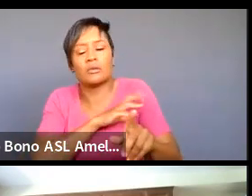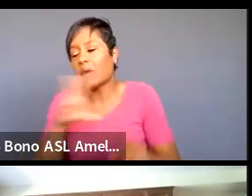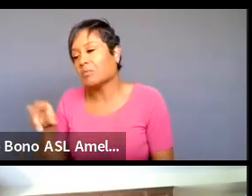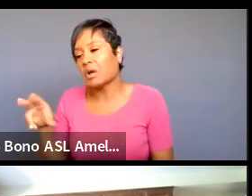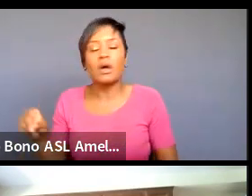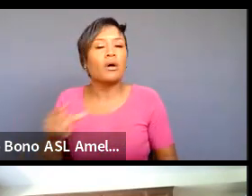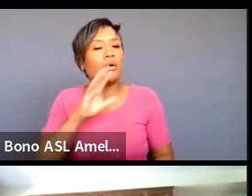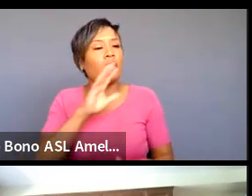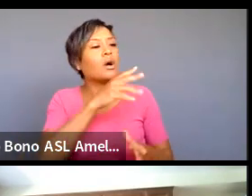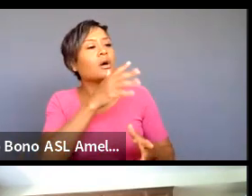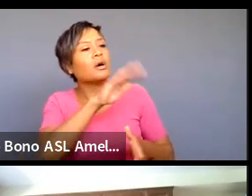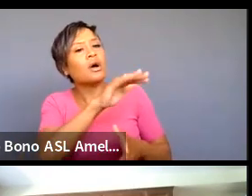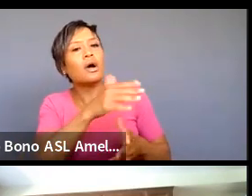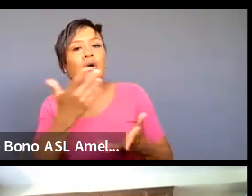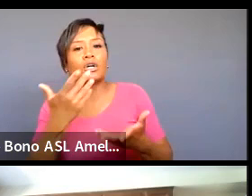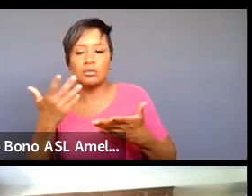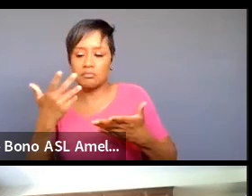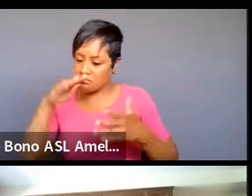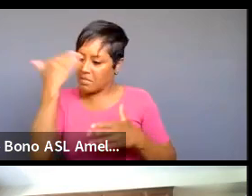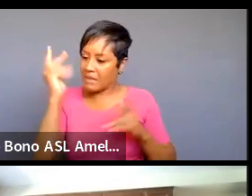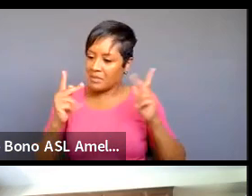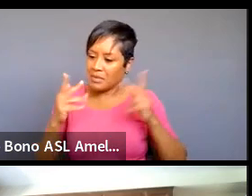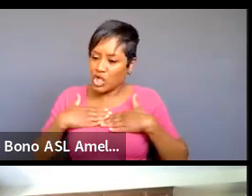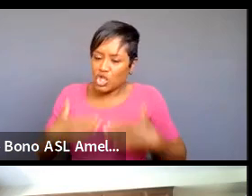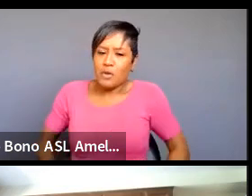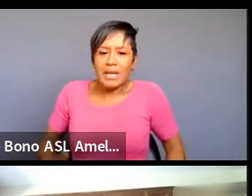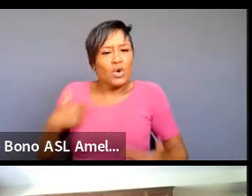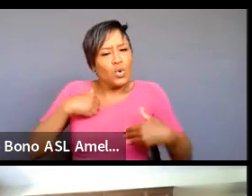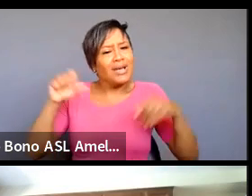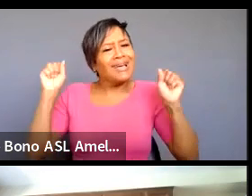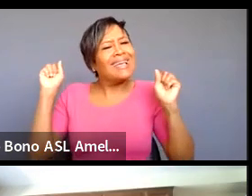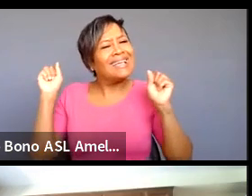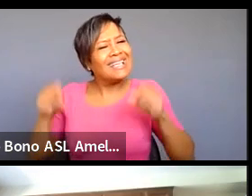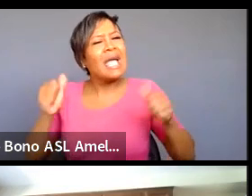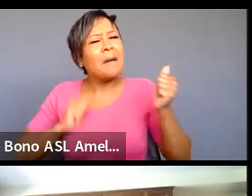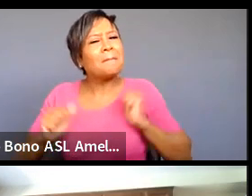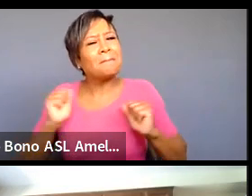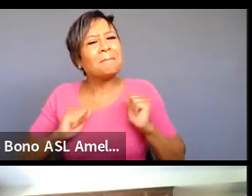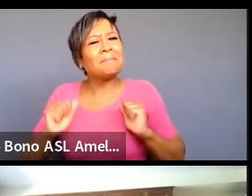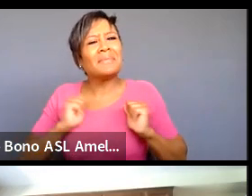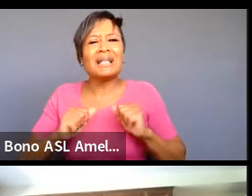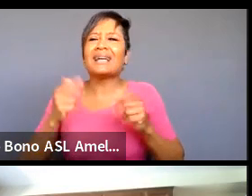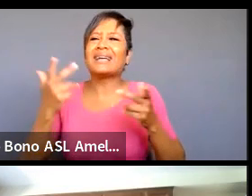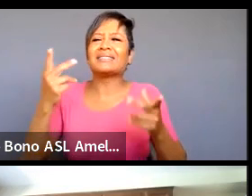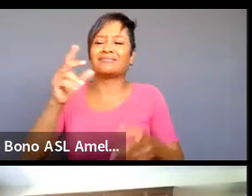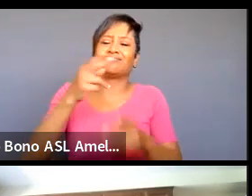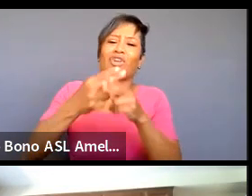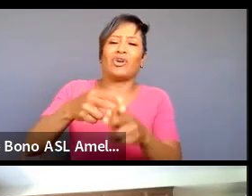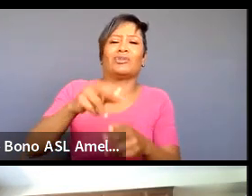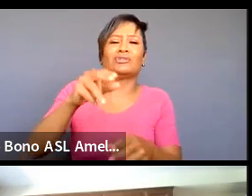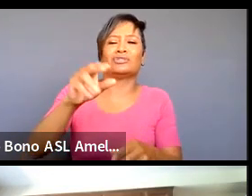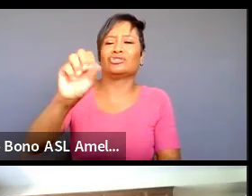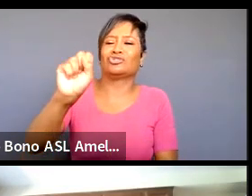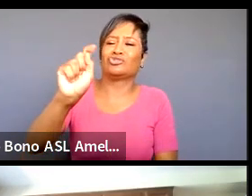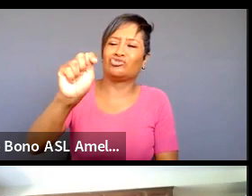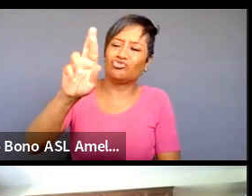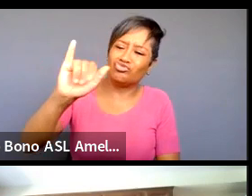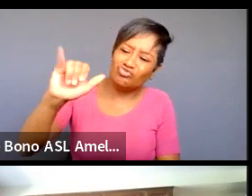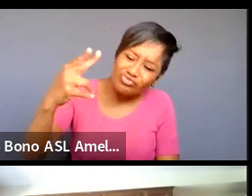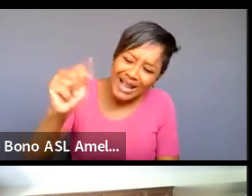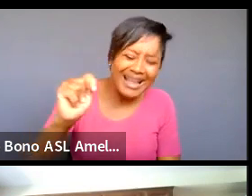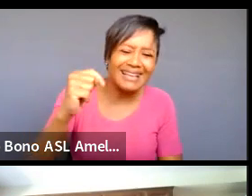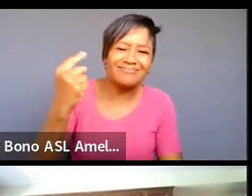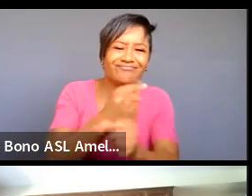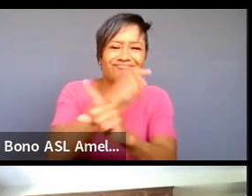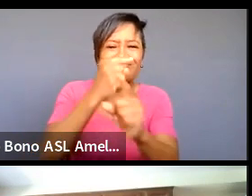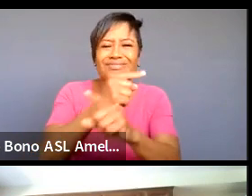humanize black people to say that we can absolutely play some straight character that that wasn't race specific so